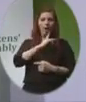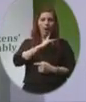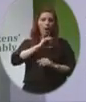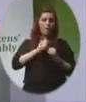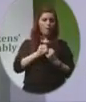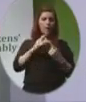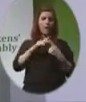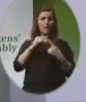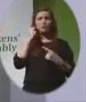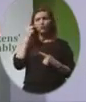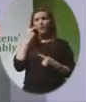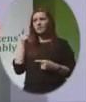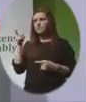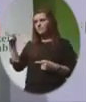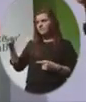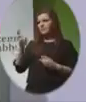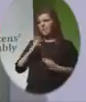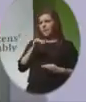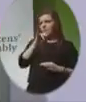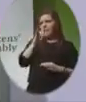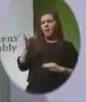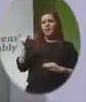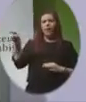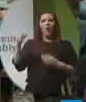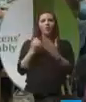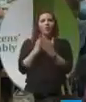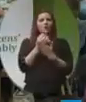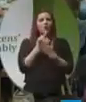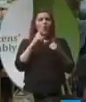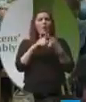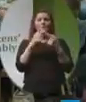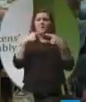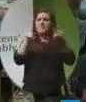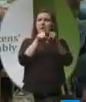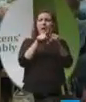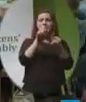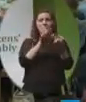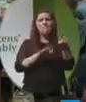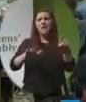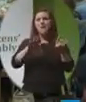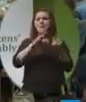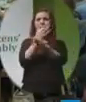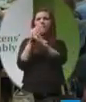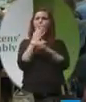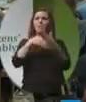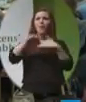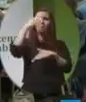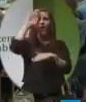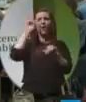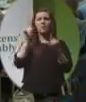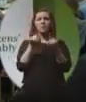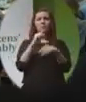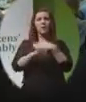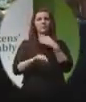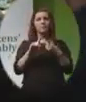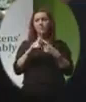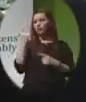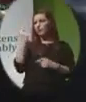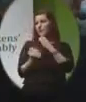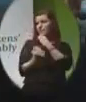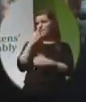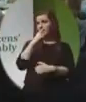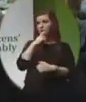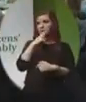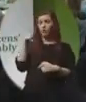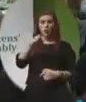Mary Kenny's story represents the experience of many families in Ireland today. At a recent event in Dublin, she